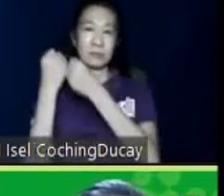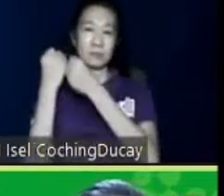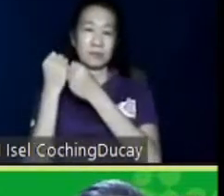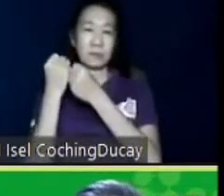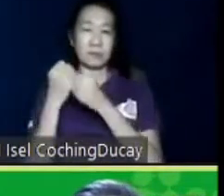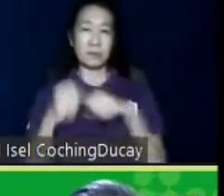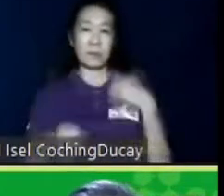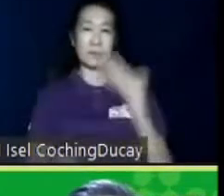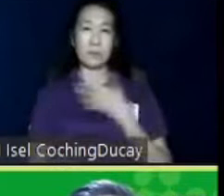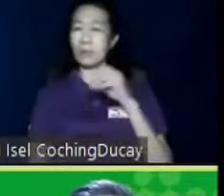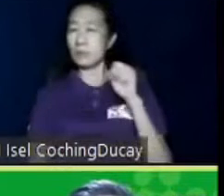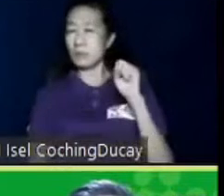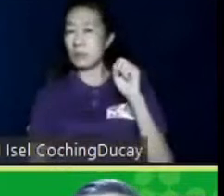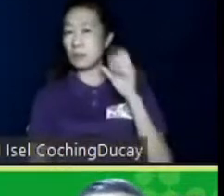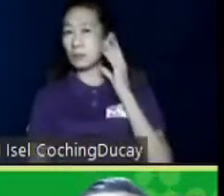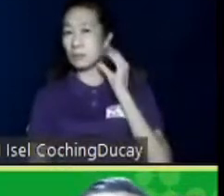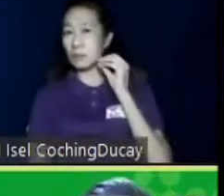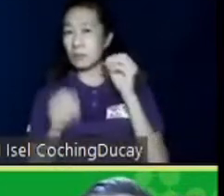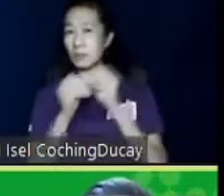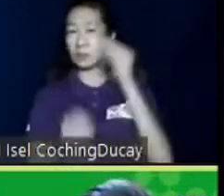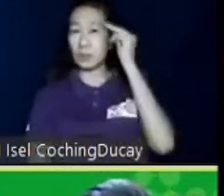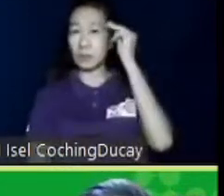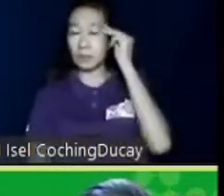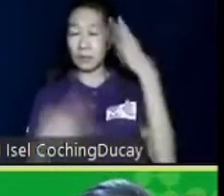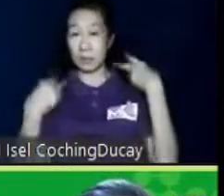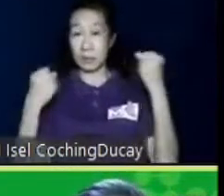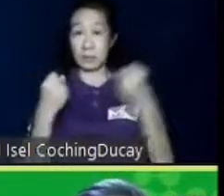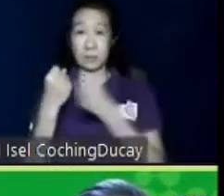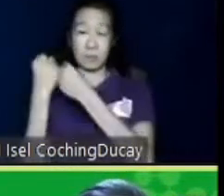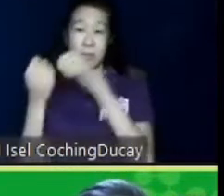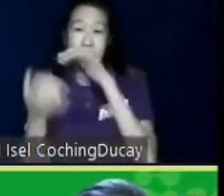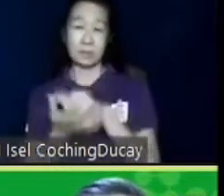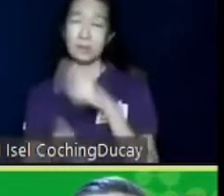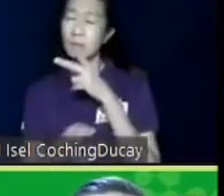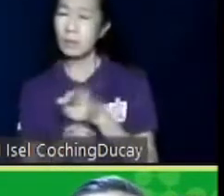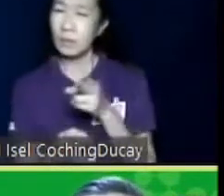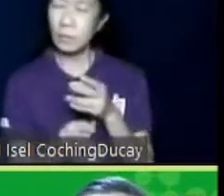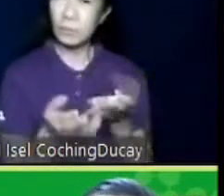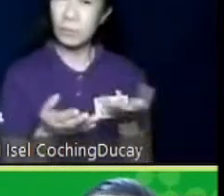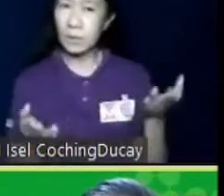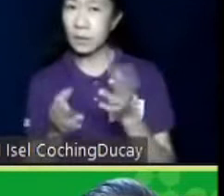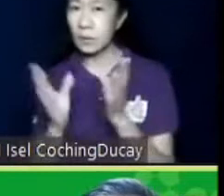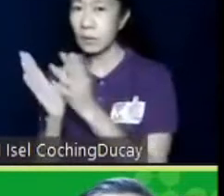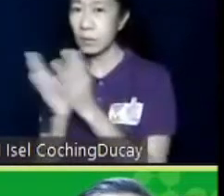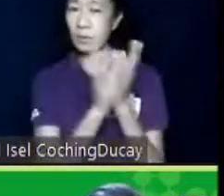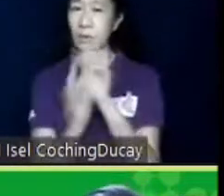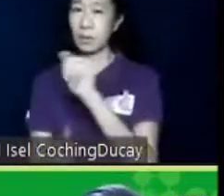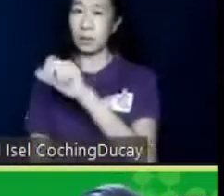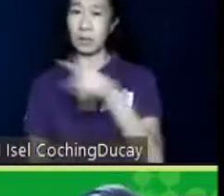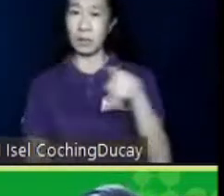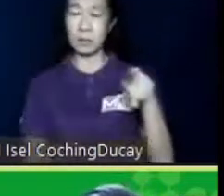experience, this has been more mental health support. And that is really where the community of ASP comes in.